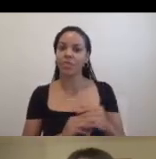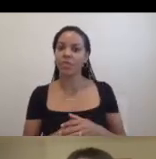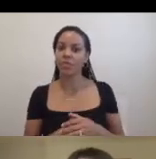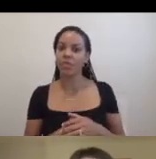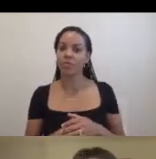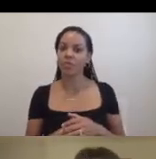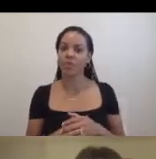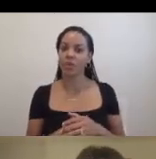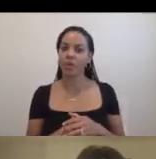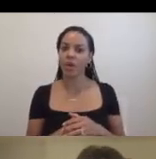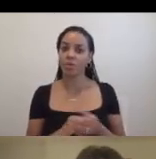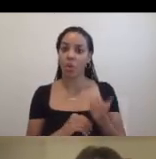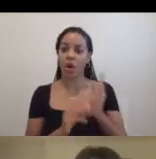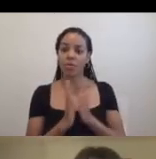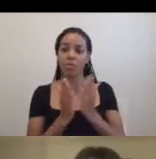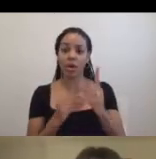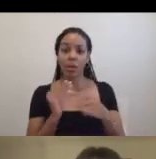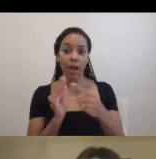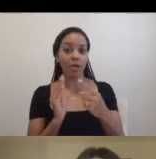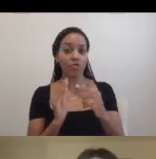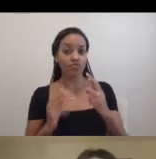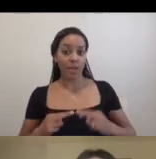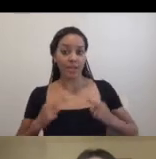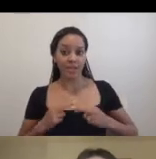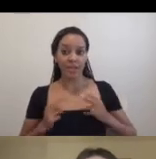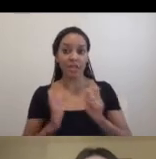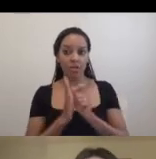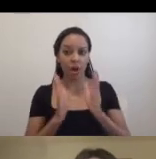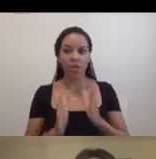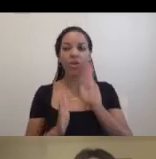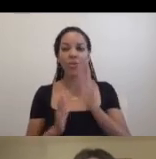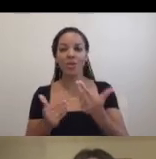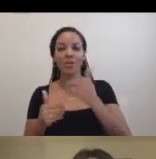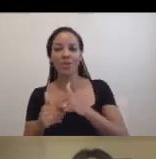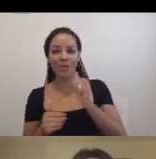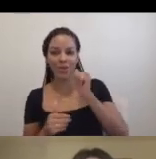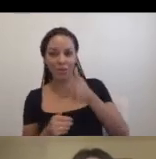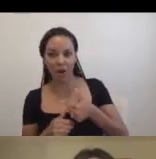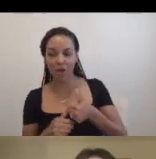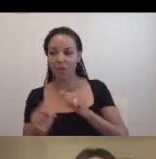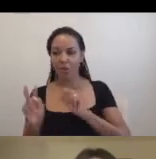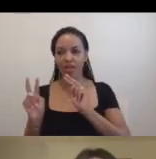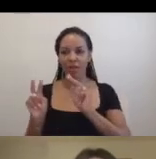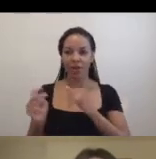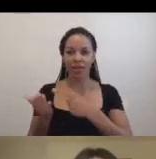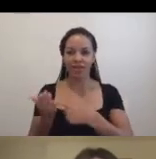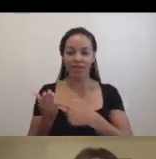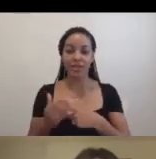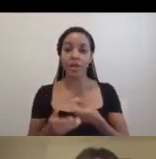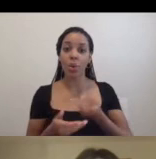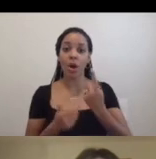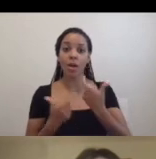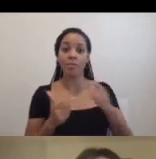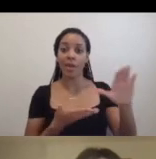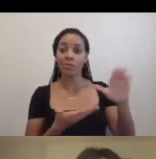most comprehensive book on residencies, is joining us. The NSCA grant that we received is the major funder of this symposium,